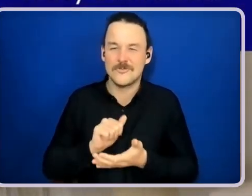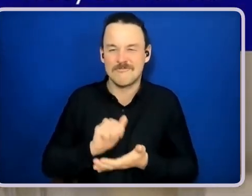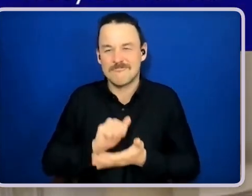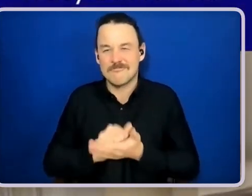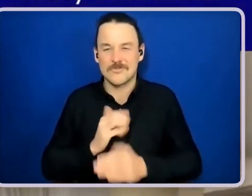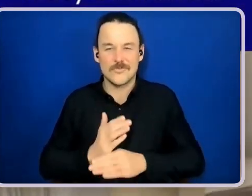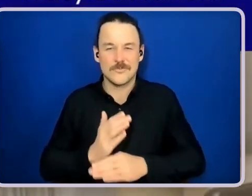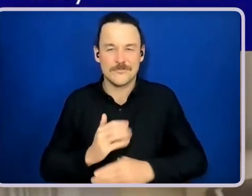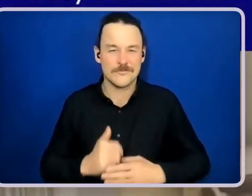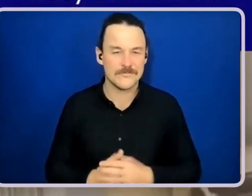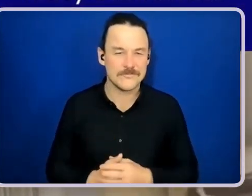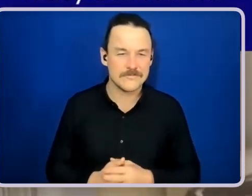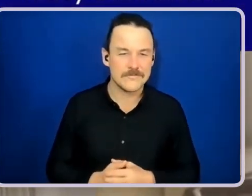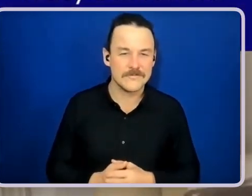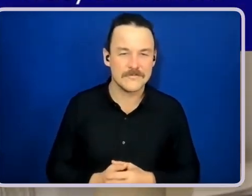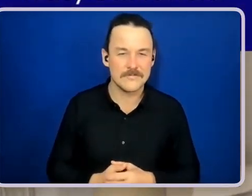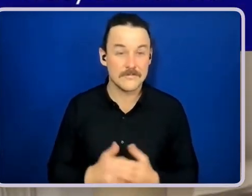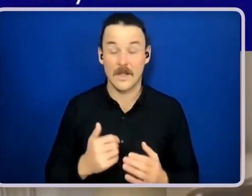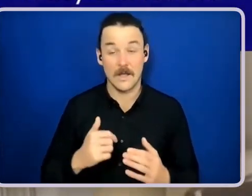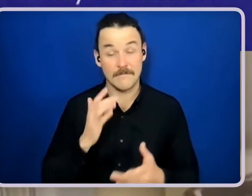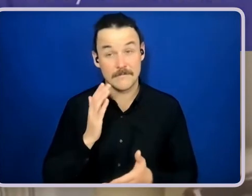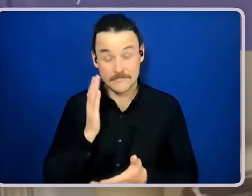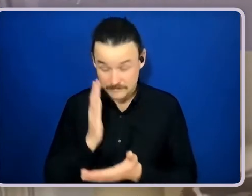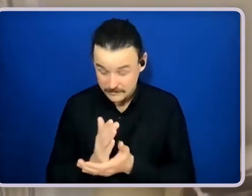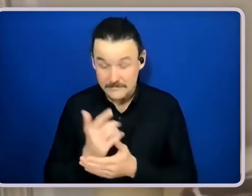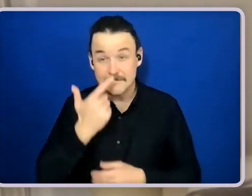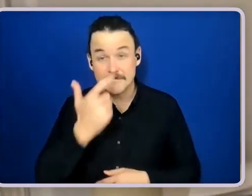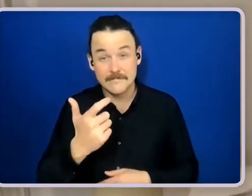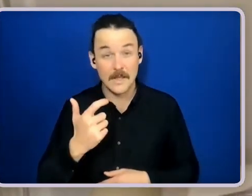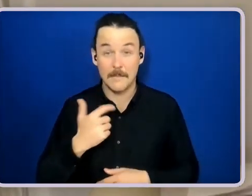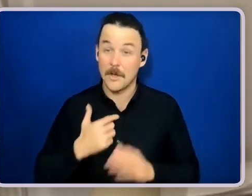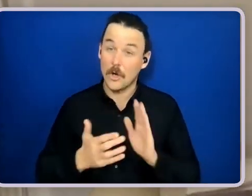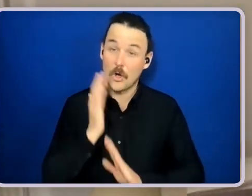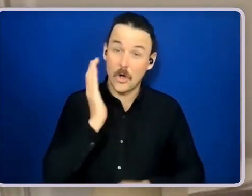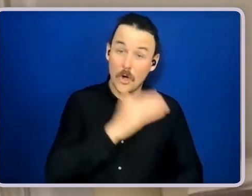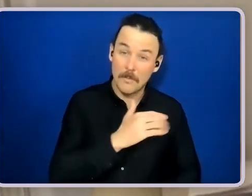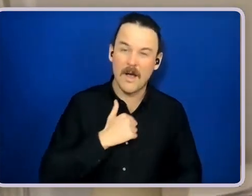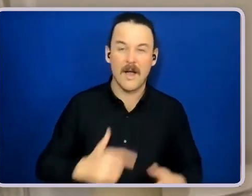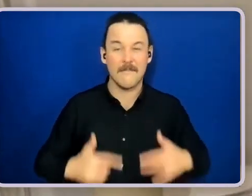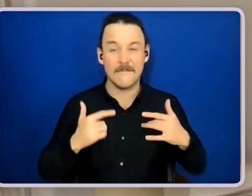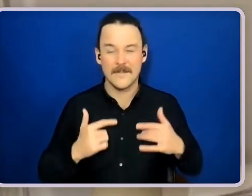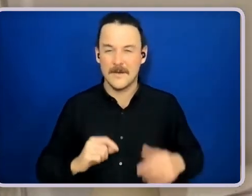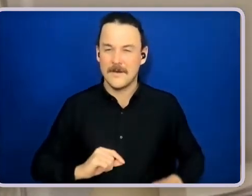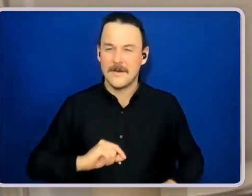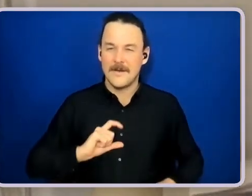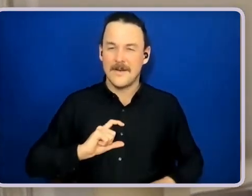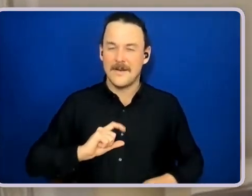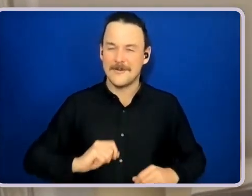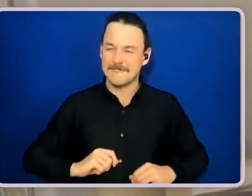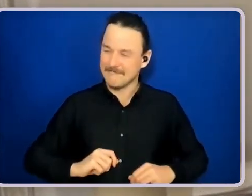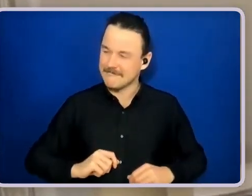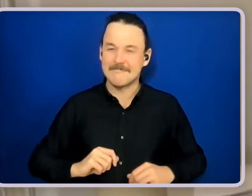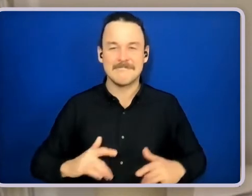I actually, when I leave, I feel uplifted and completely inspired by